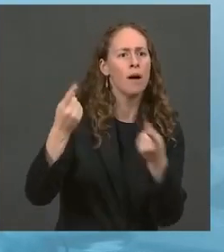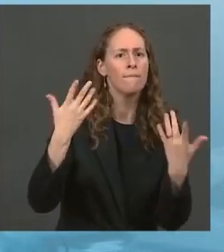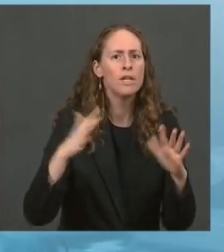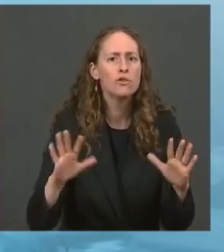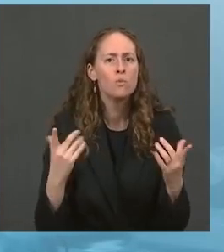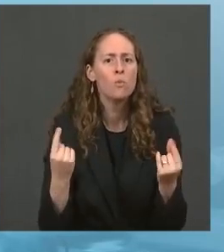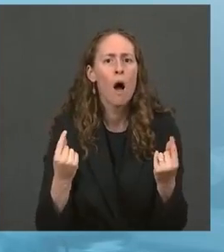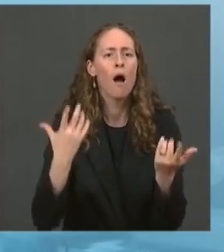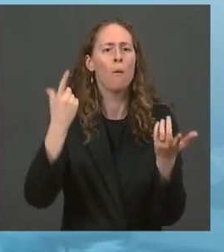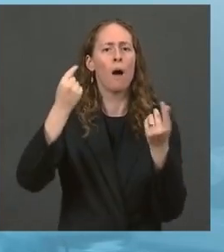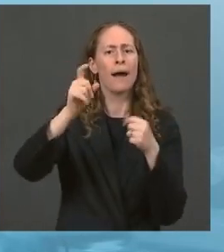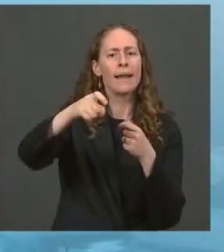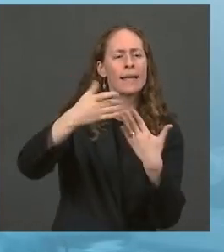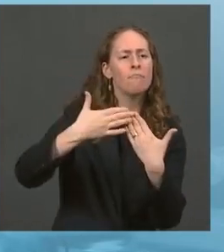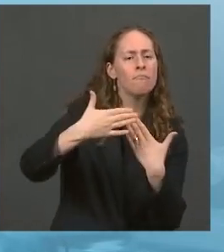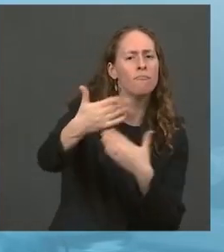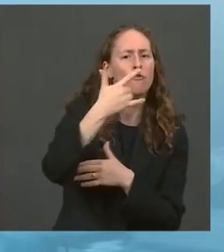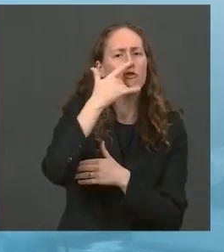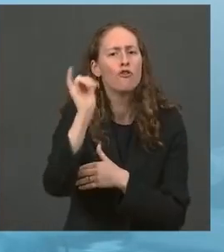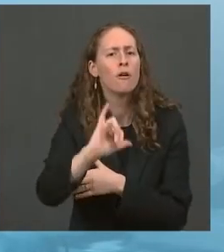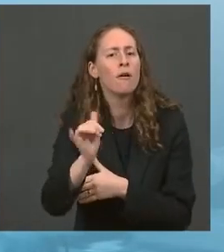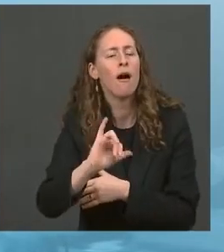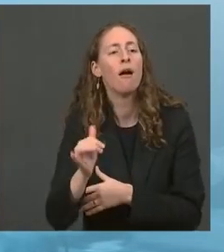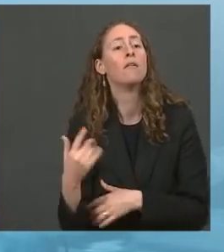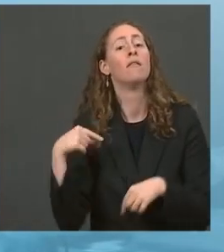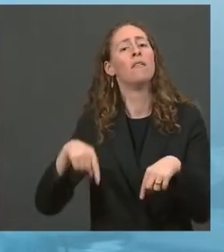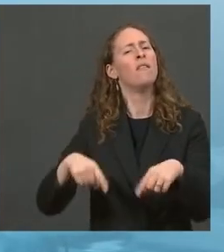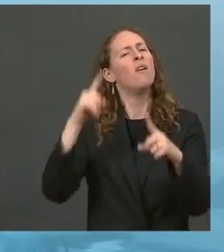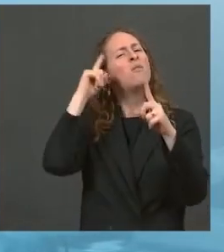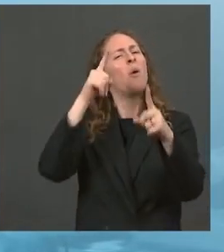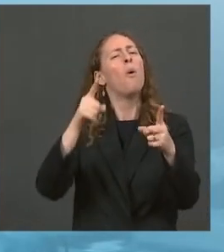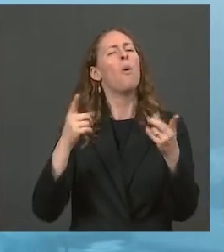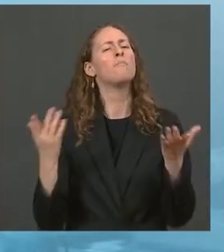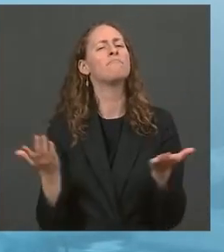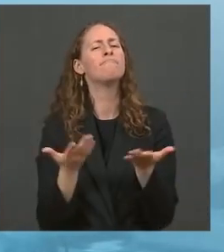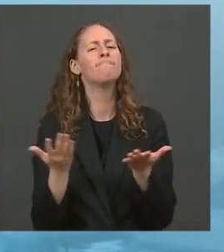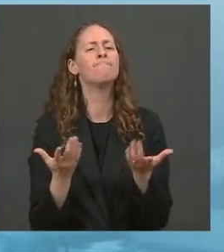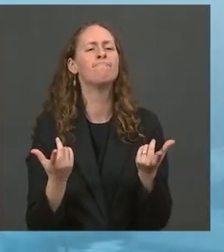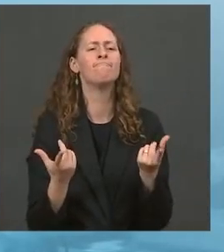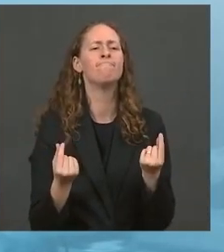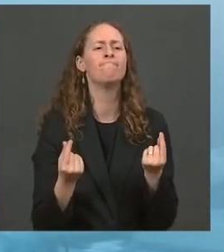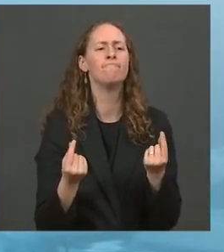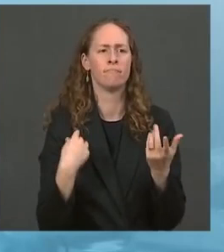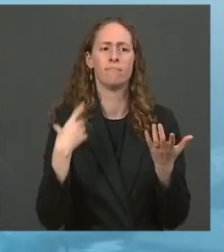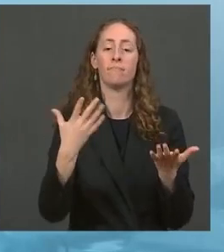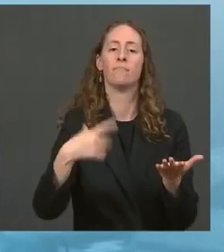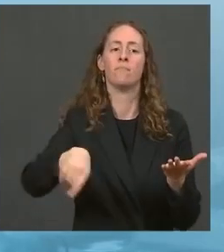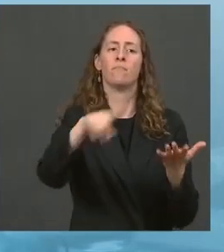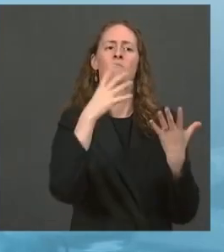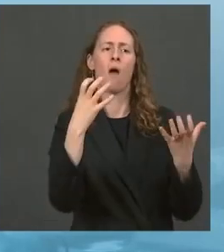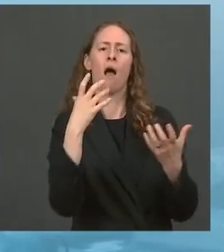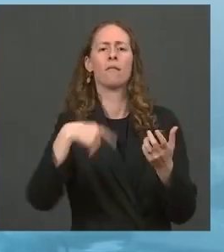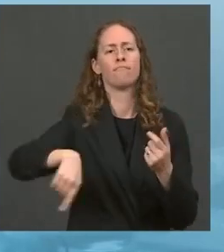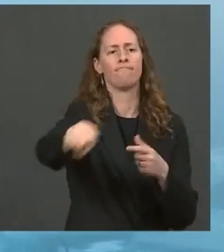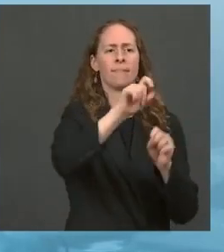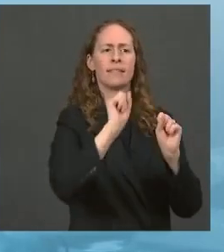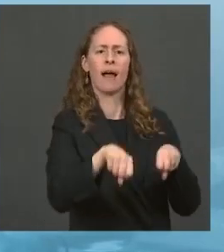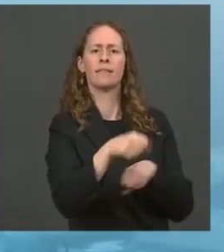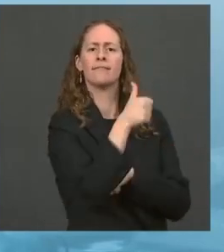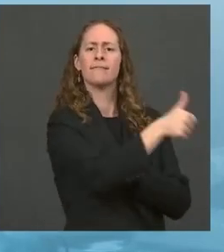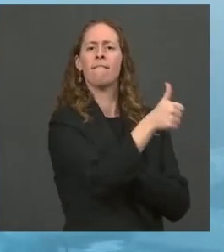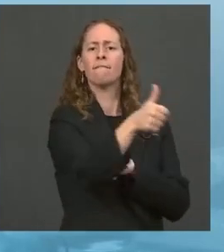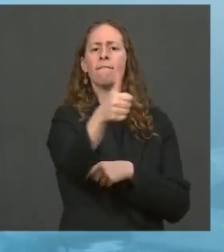Another goal is dramatically boosting global and regional vaccine manufacturing capacity, enhancing